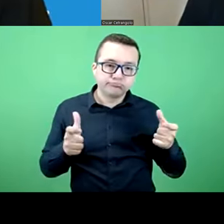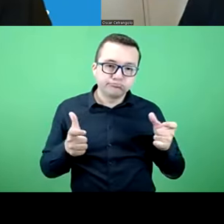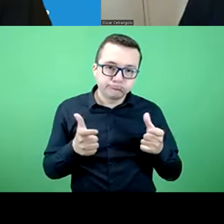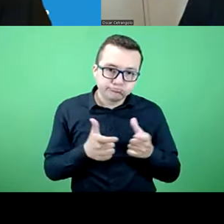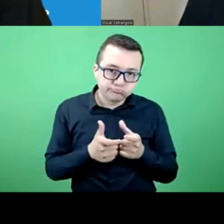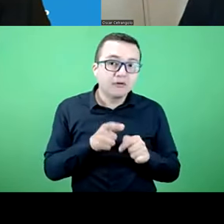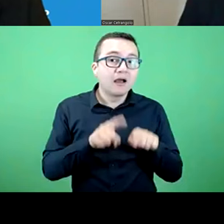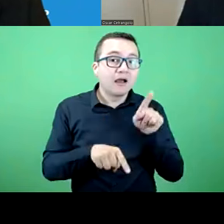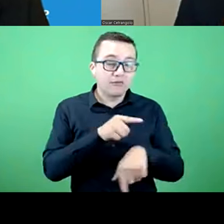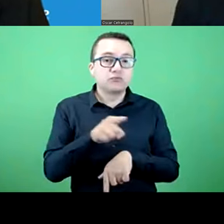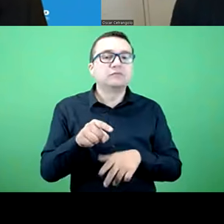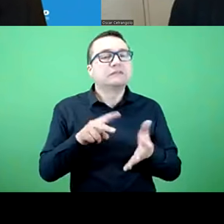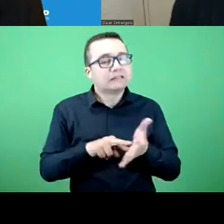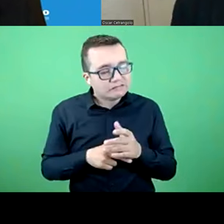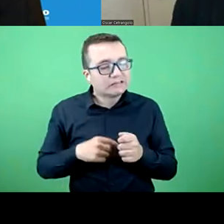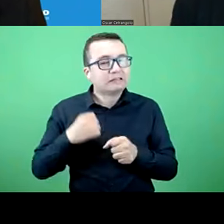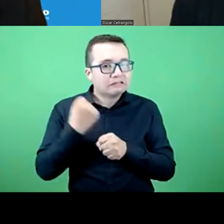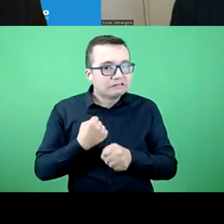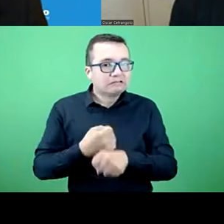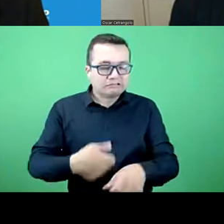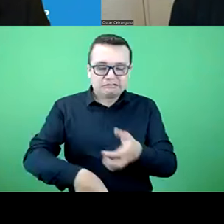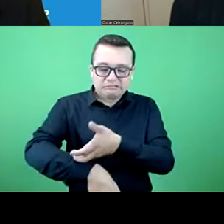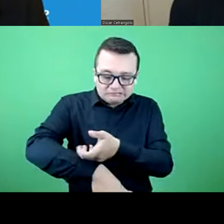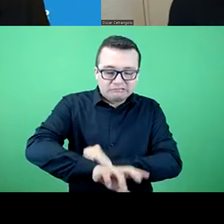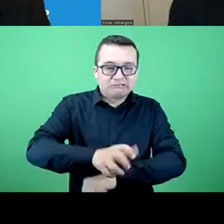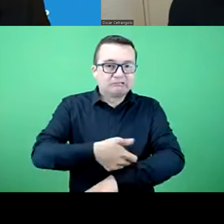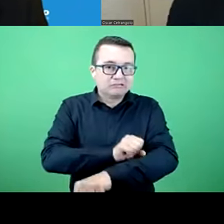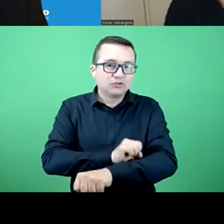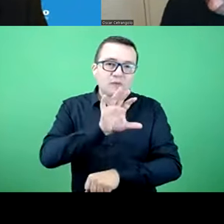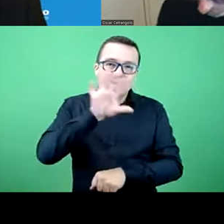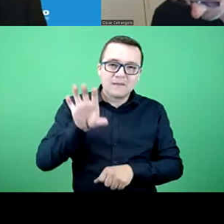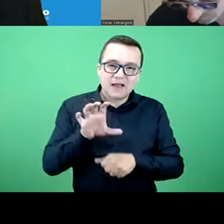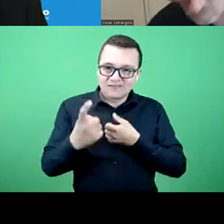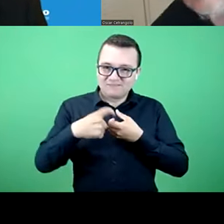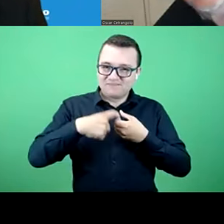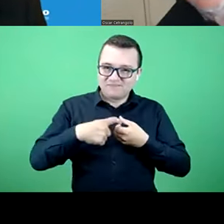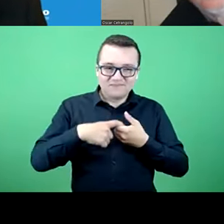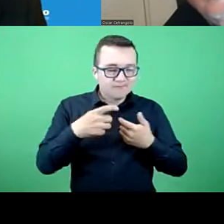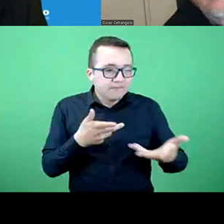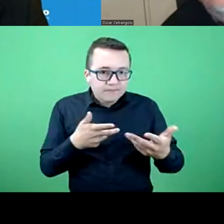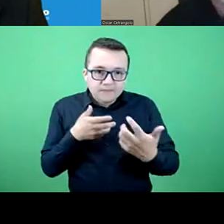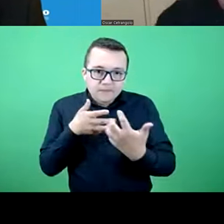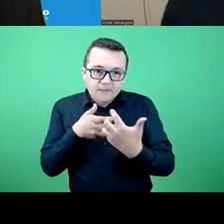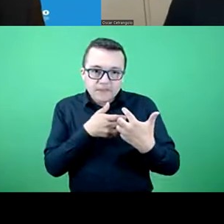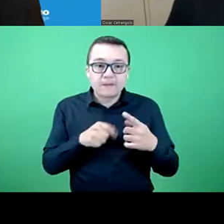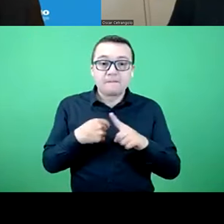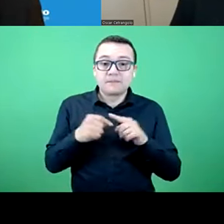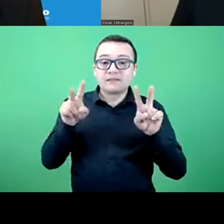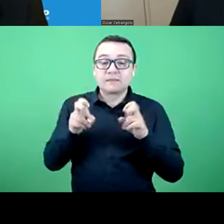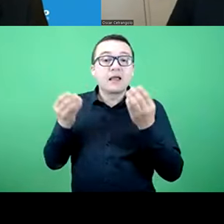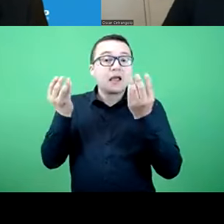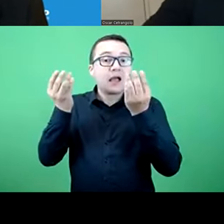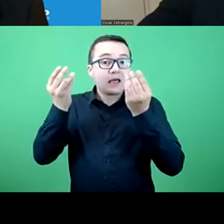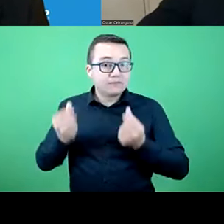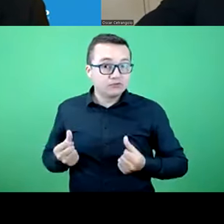rather reduce them. So, we are doing a lot of work with member countries in this regard, and specifically when it comes